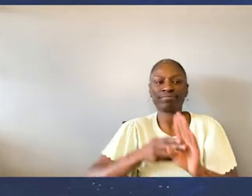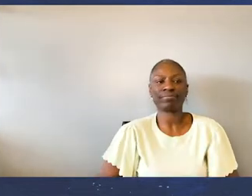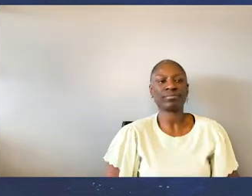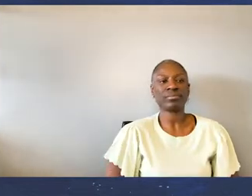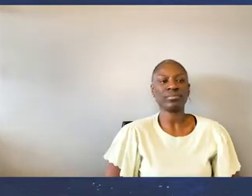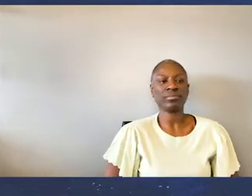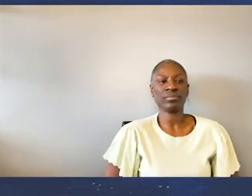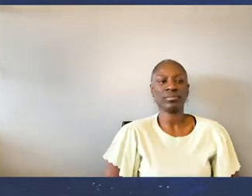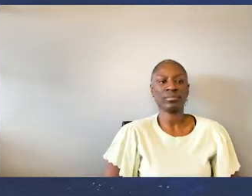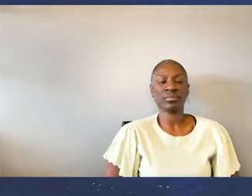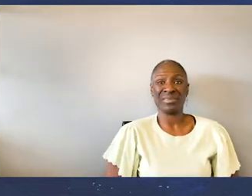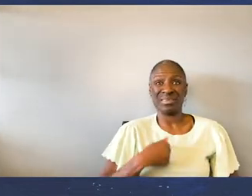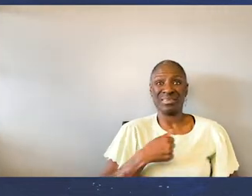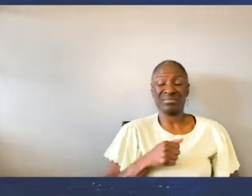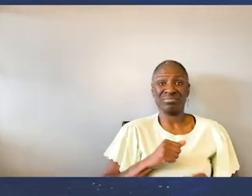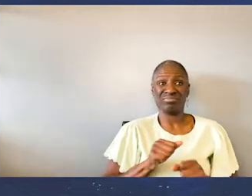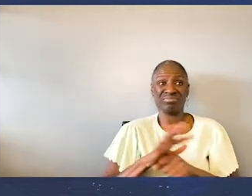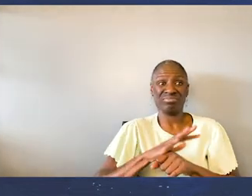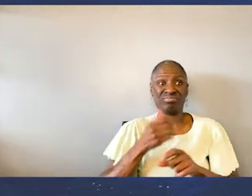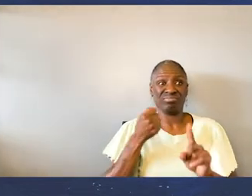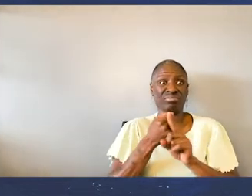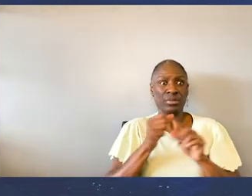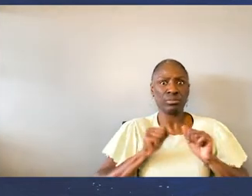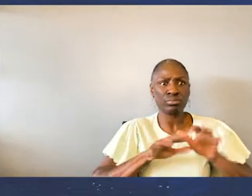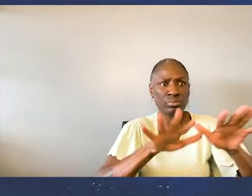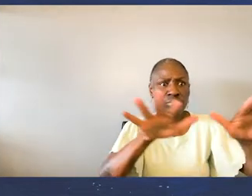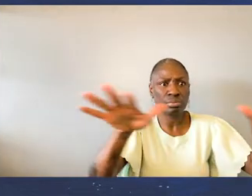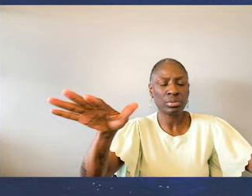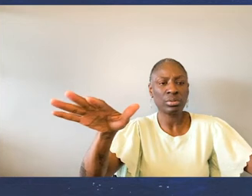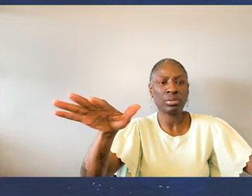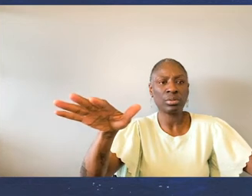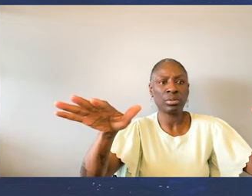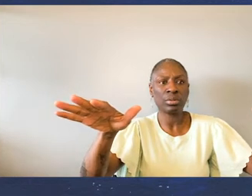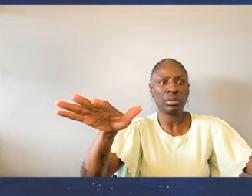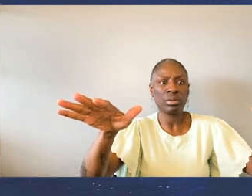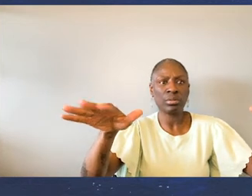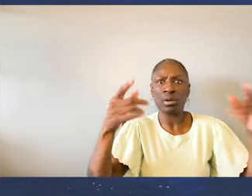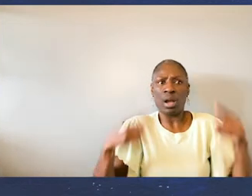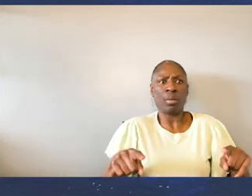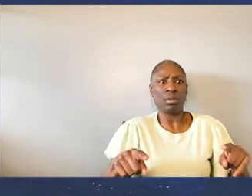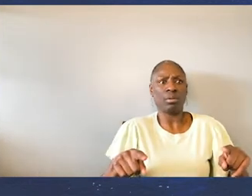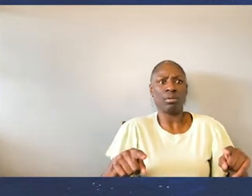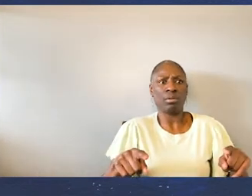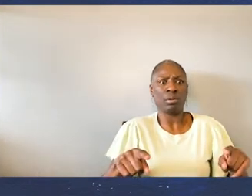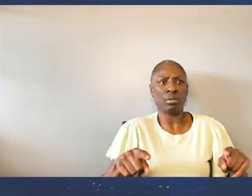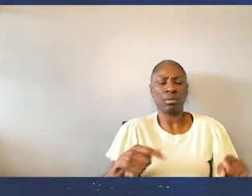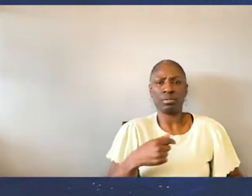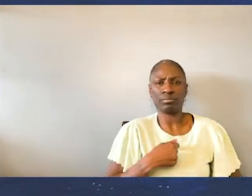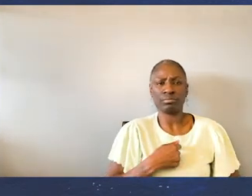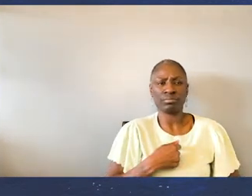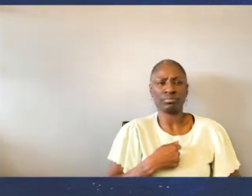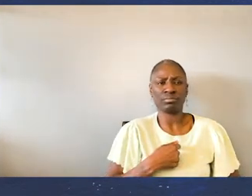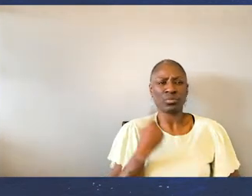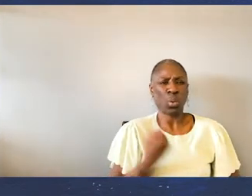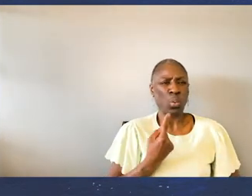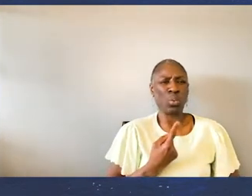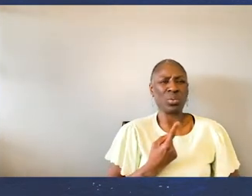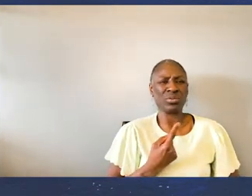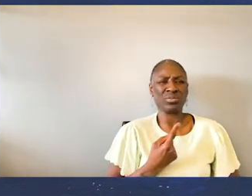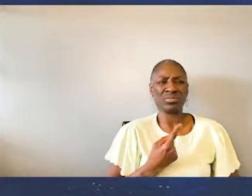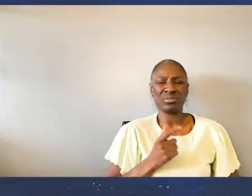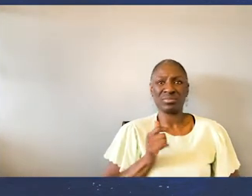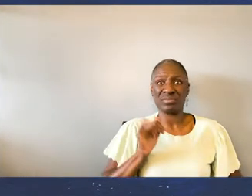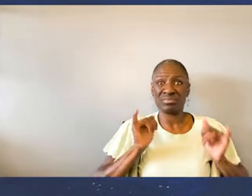when COVID-19 happened, suddenly not only was I no longer the only person who was feeling